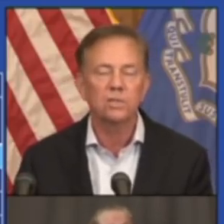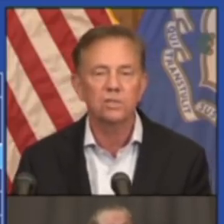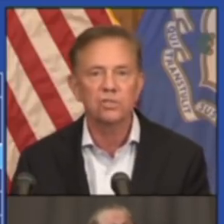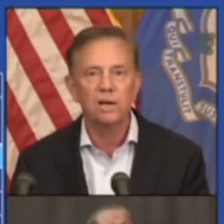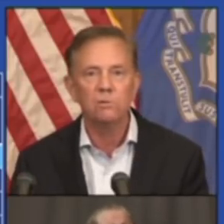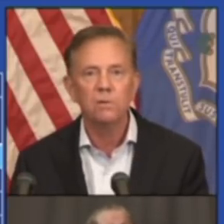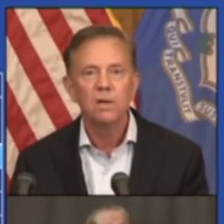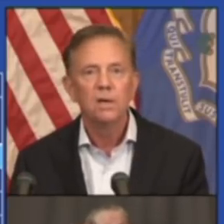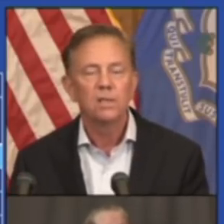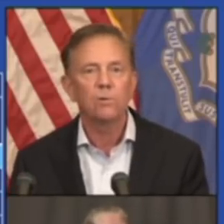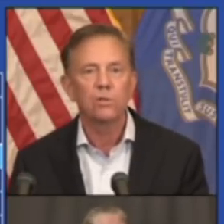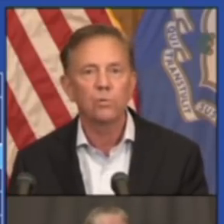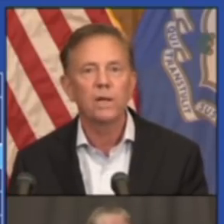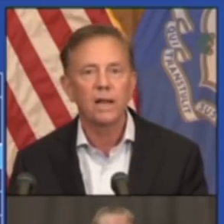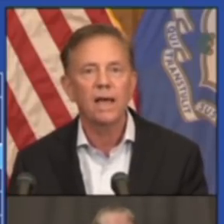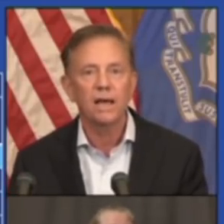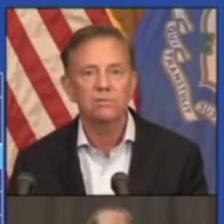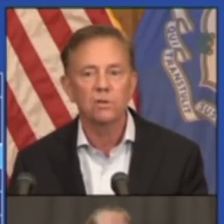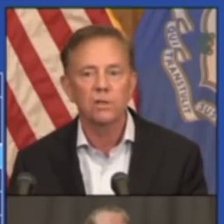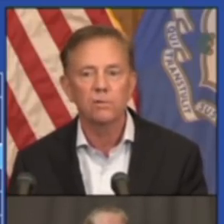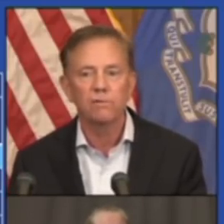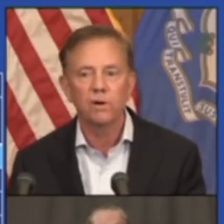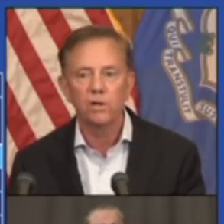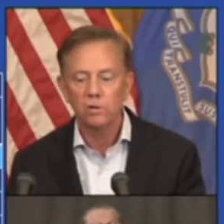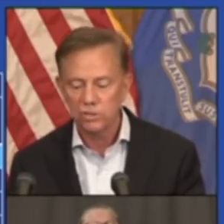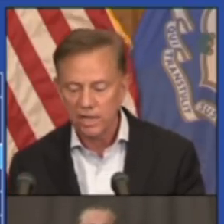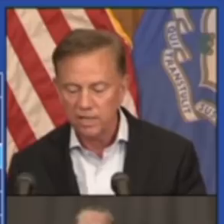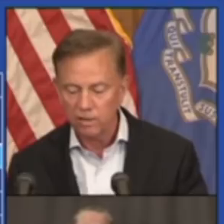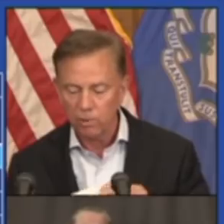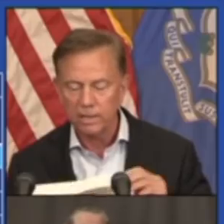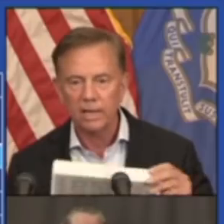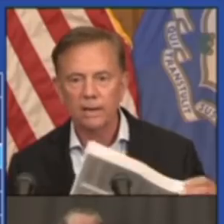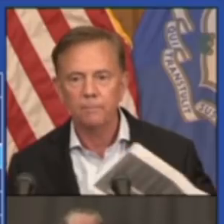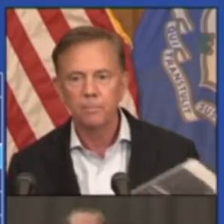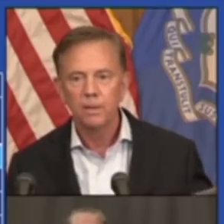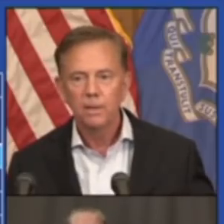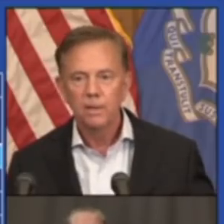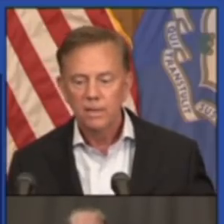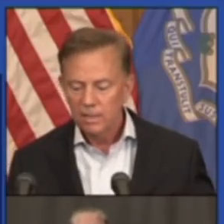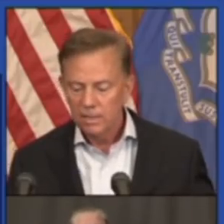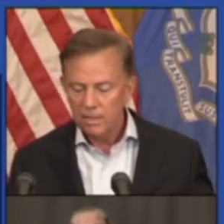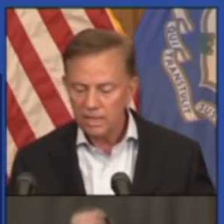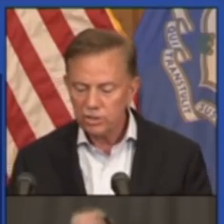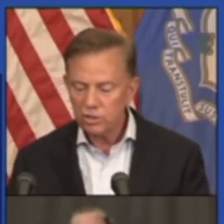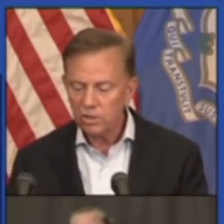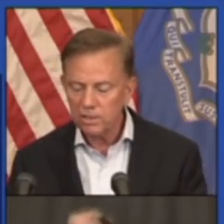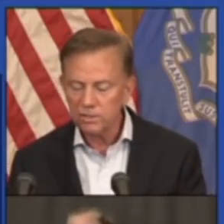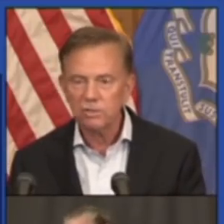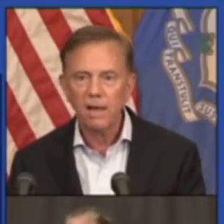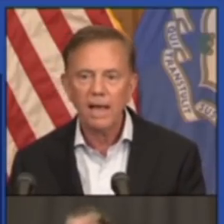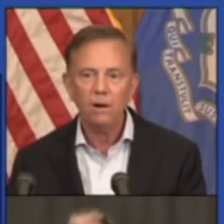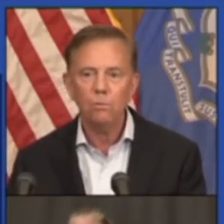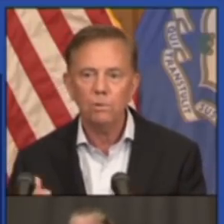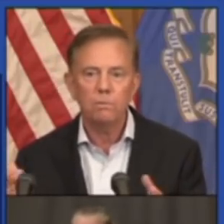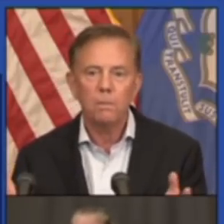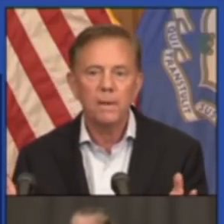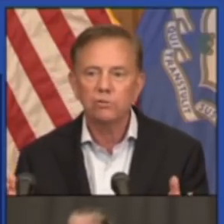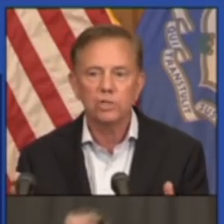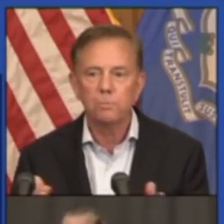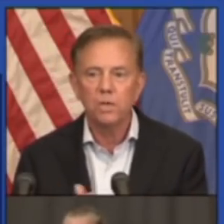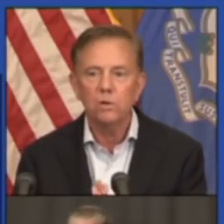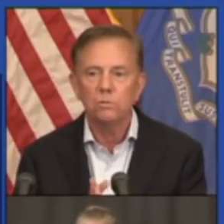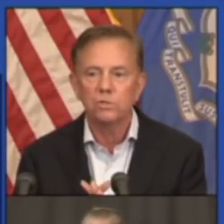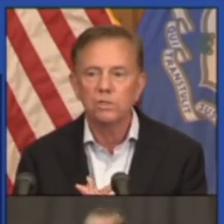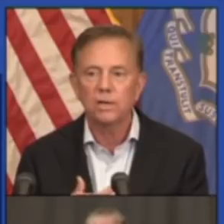friends to the south, they're at three and a half. So they're in very good standing right now. The next chart is how will the